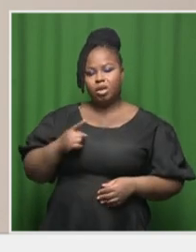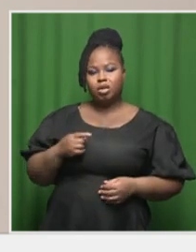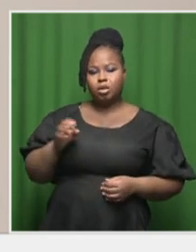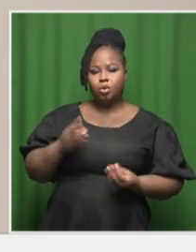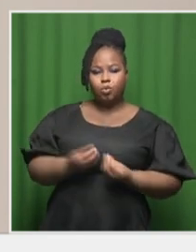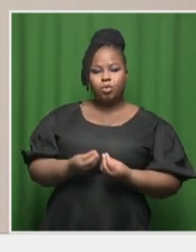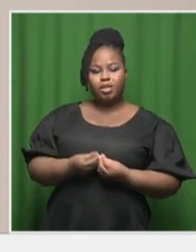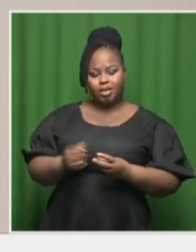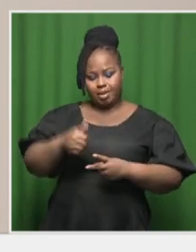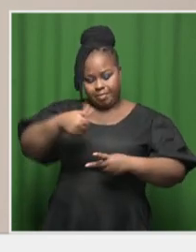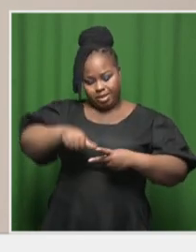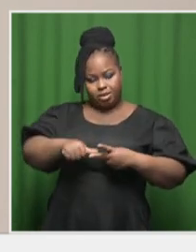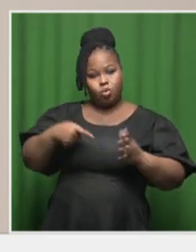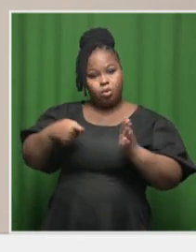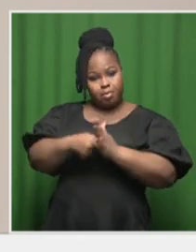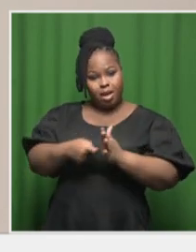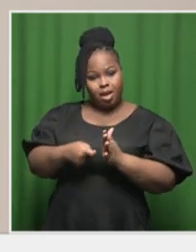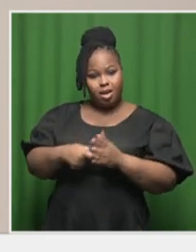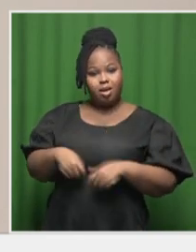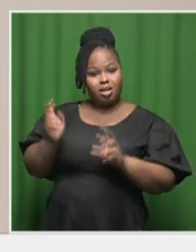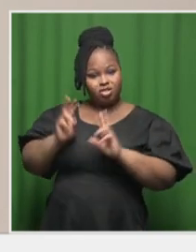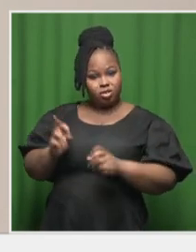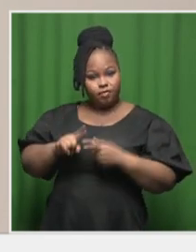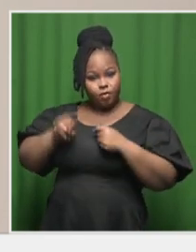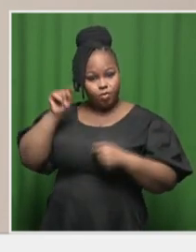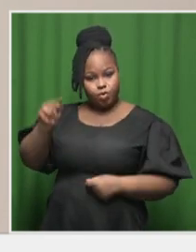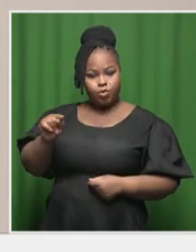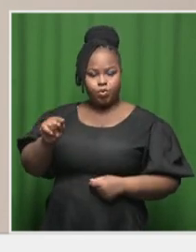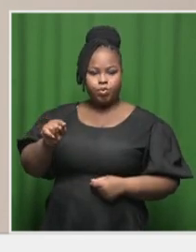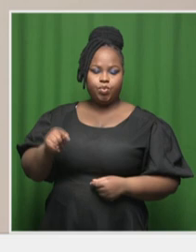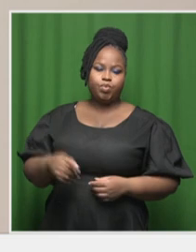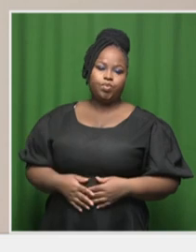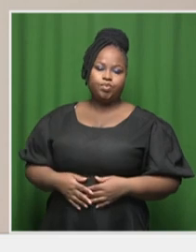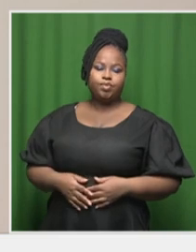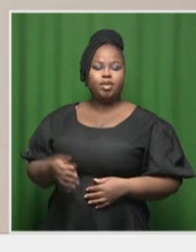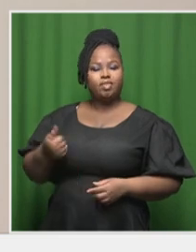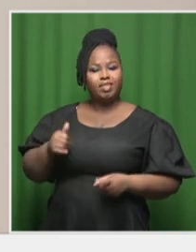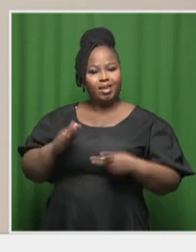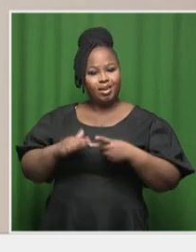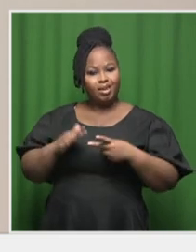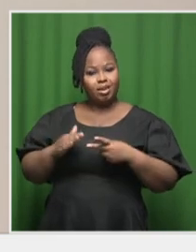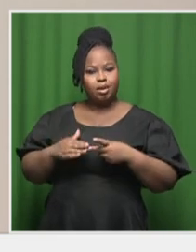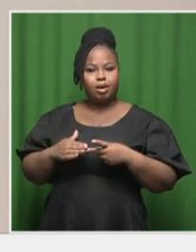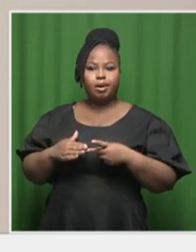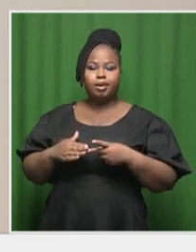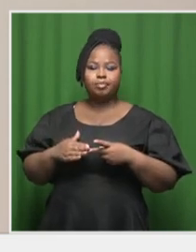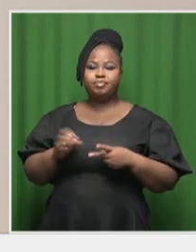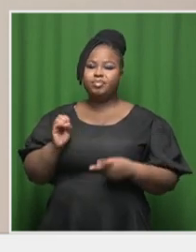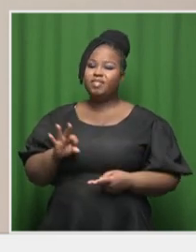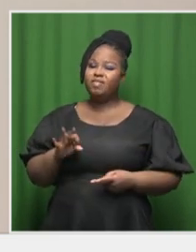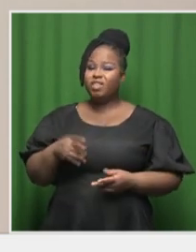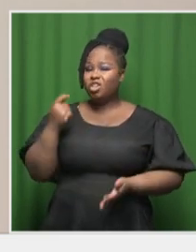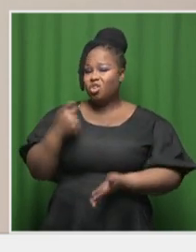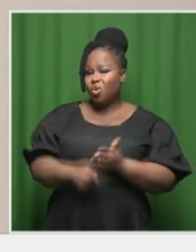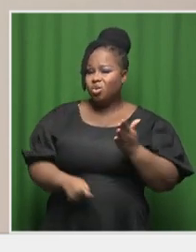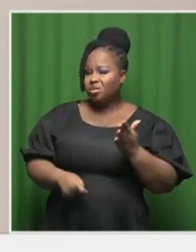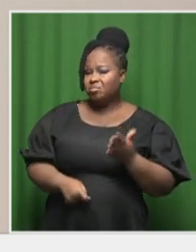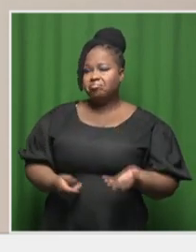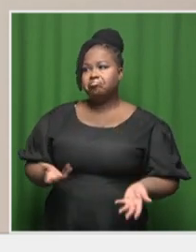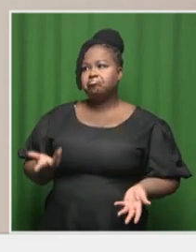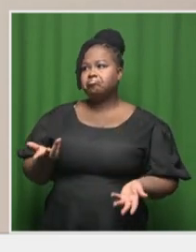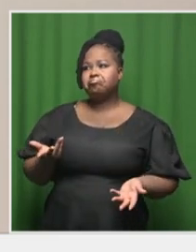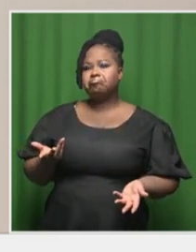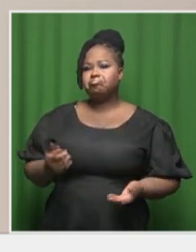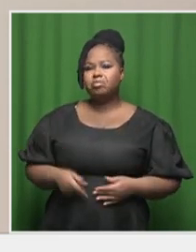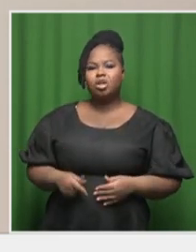You're off-taker, the person that is going to buy that power from you. And also from that, if there is cost, it is cost for